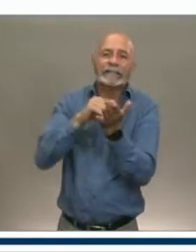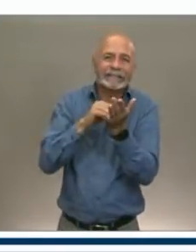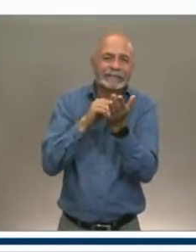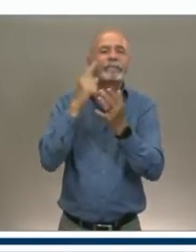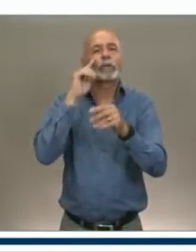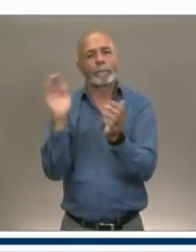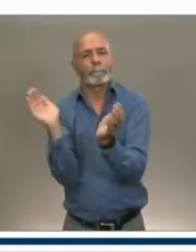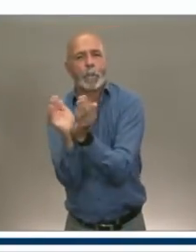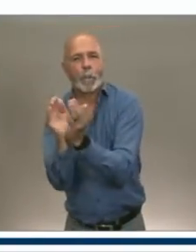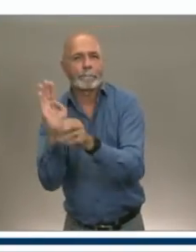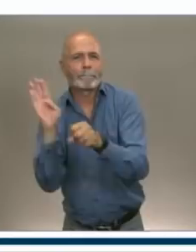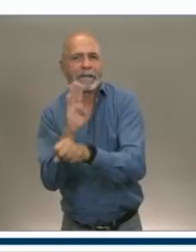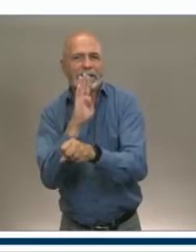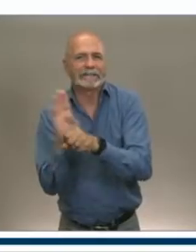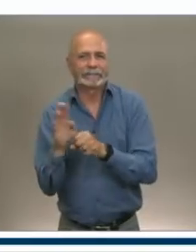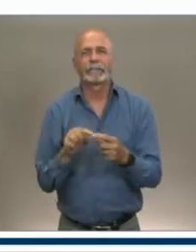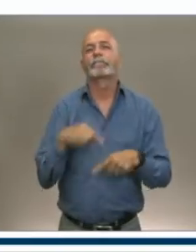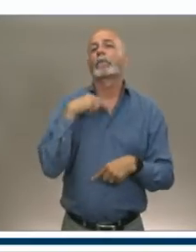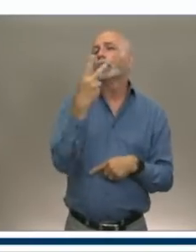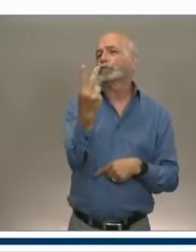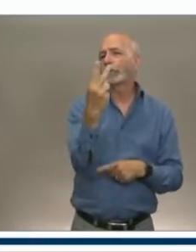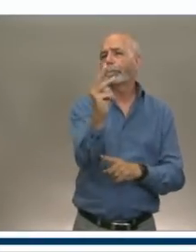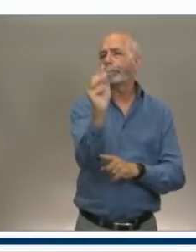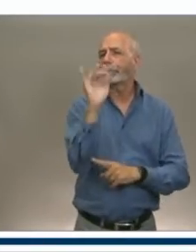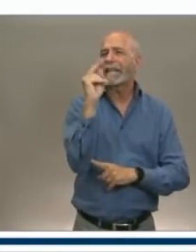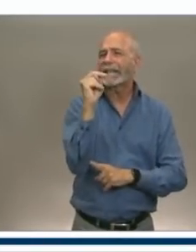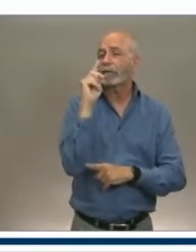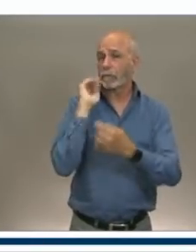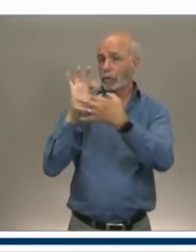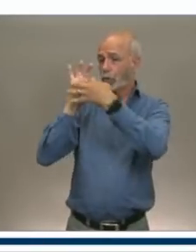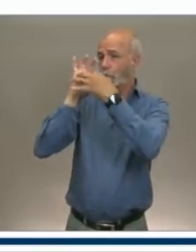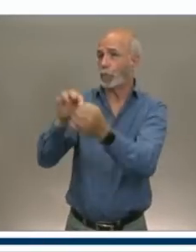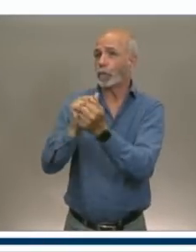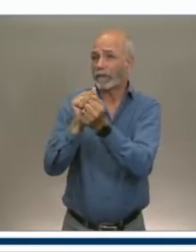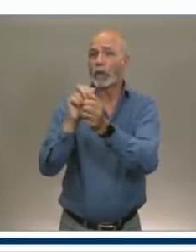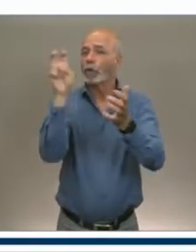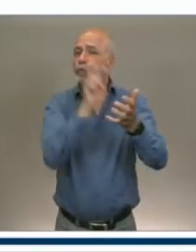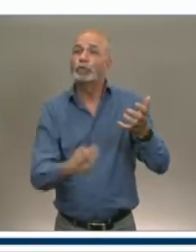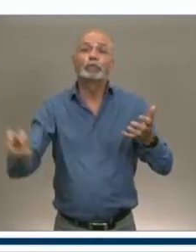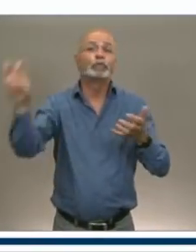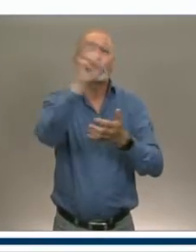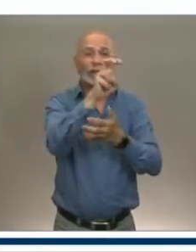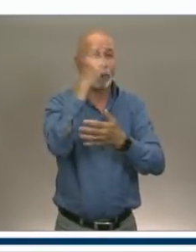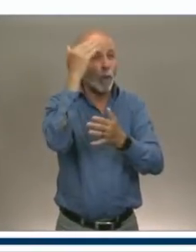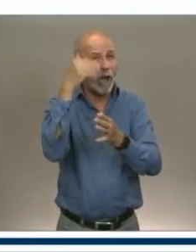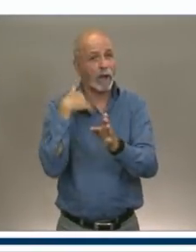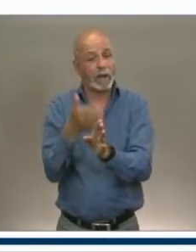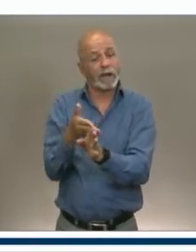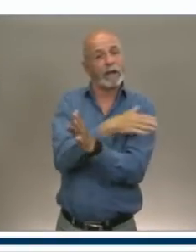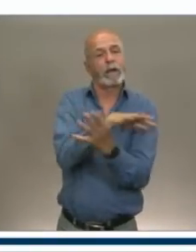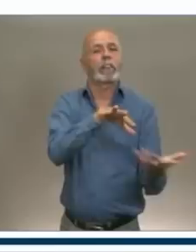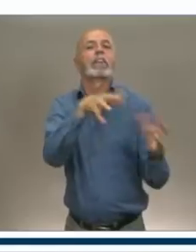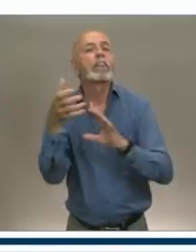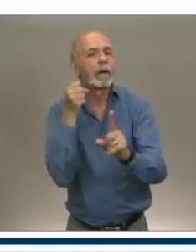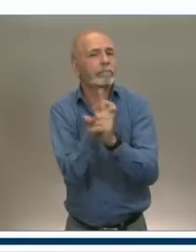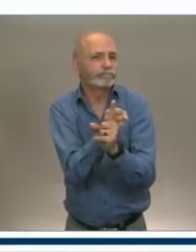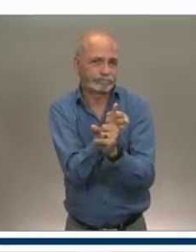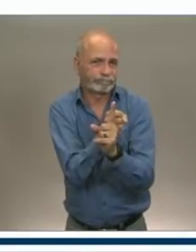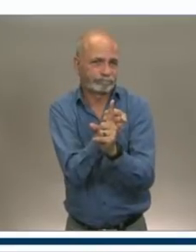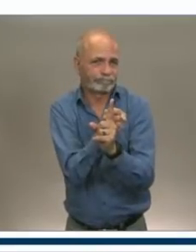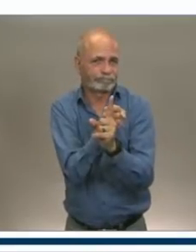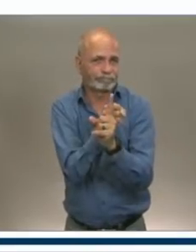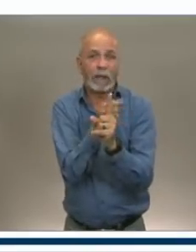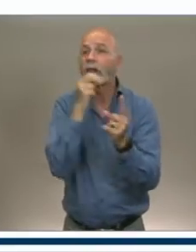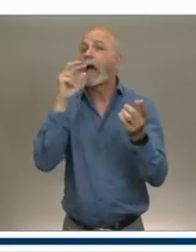is for tourism-related businesses that were affected by COVID-19 restrictions, but were not eligible for recent